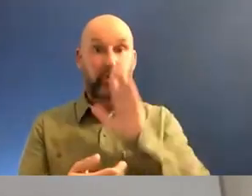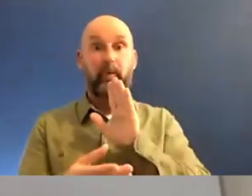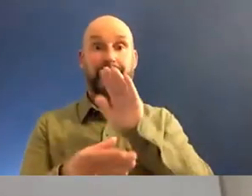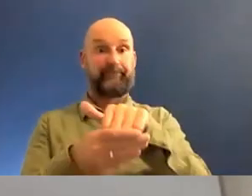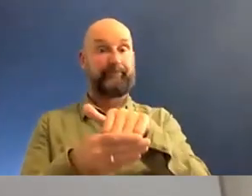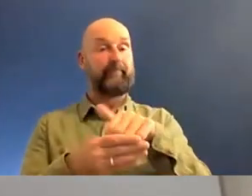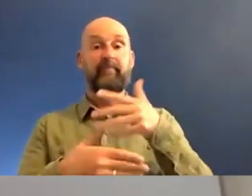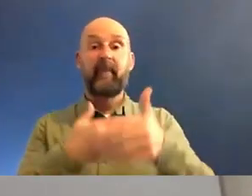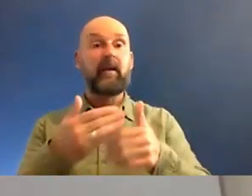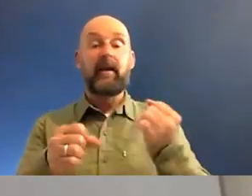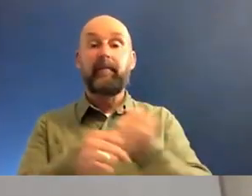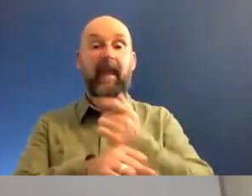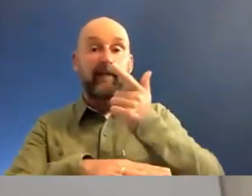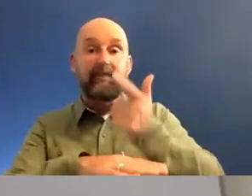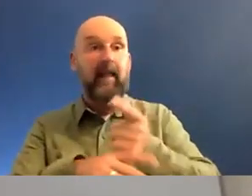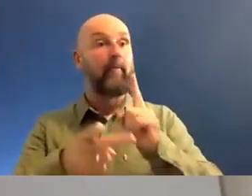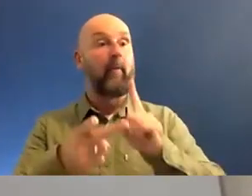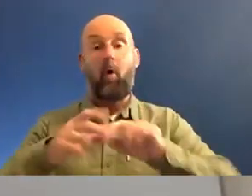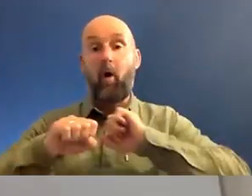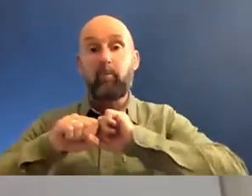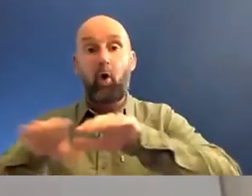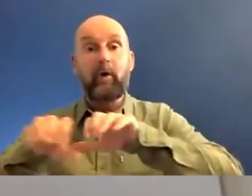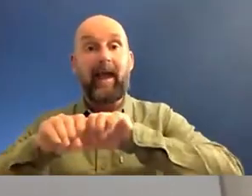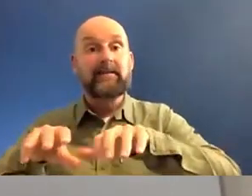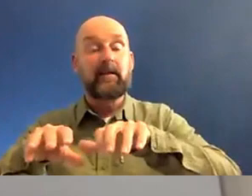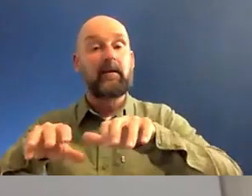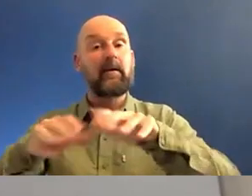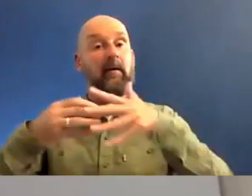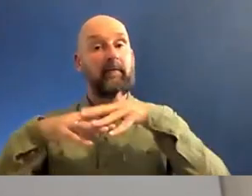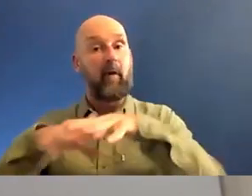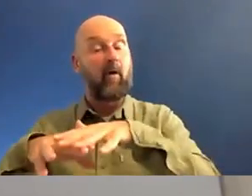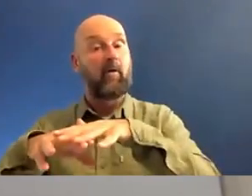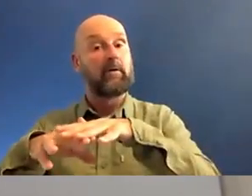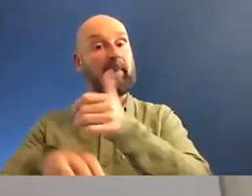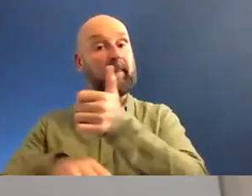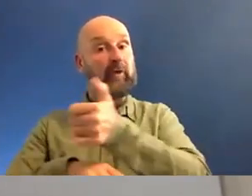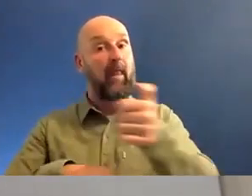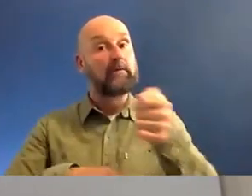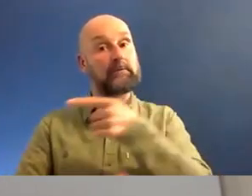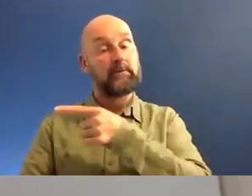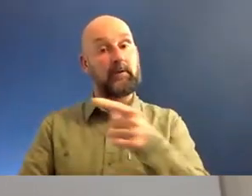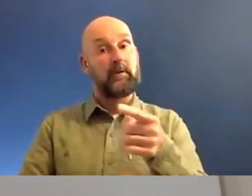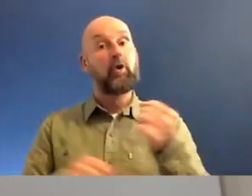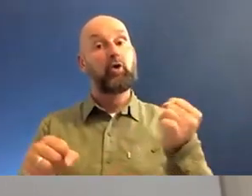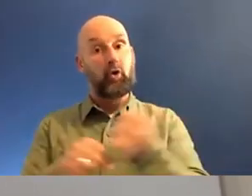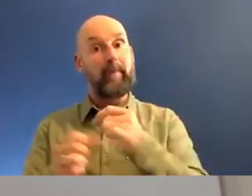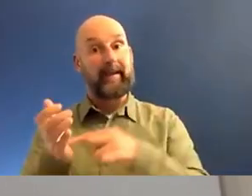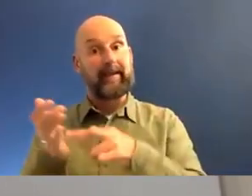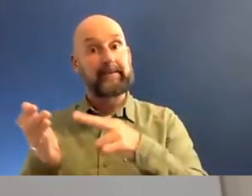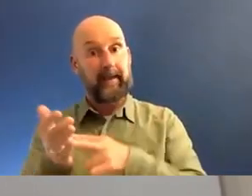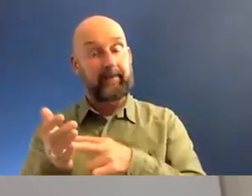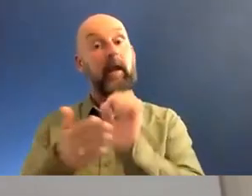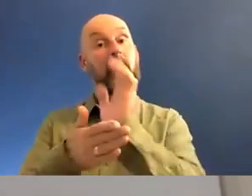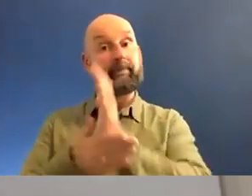filmmaking or broadcasting for a mainstream broadcaster, you are making TV, you are making film